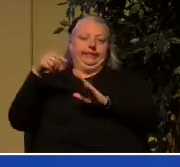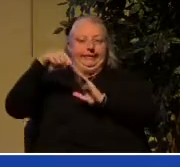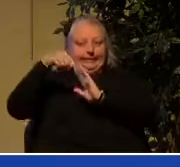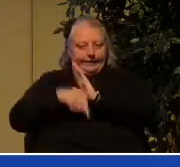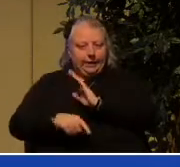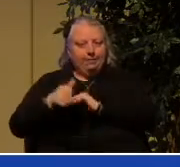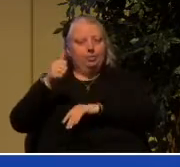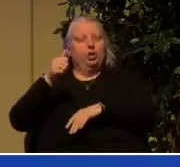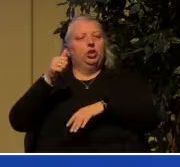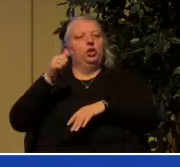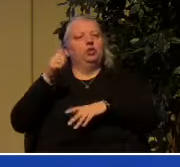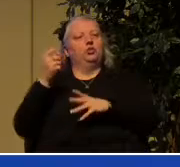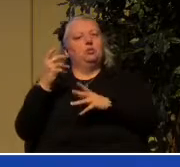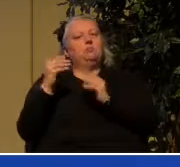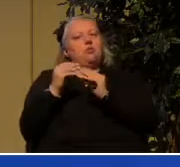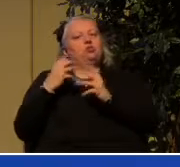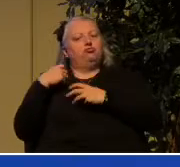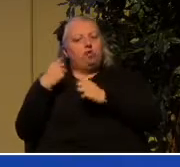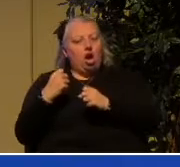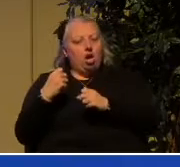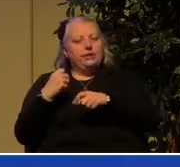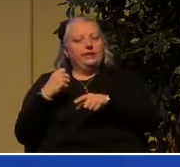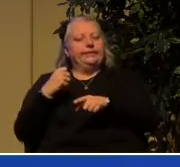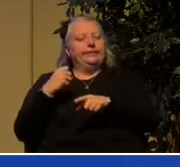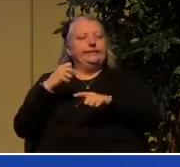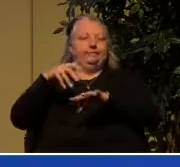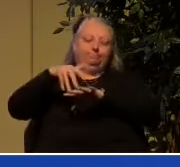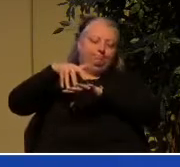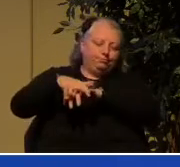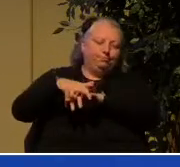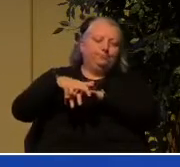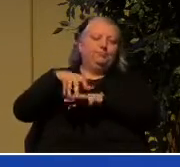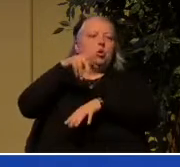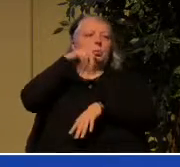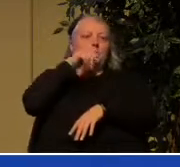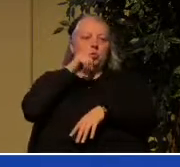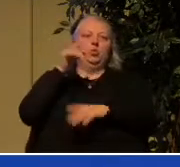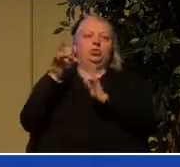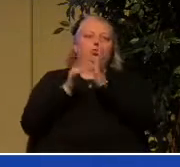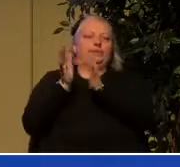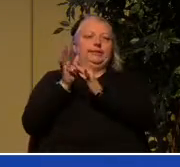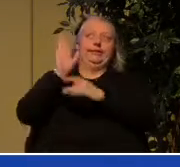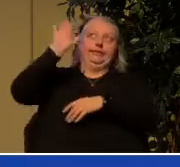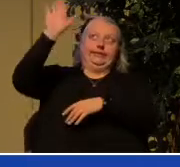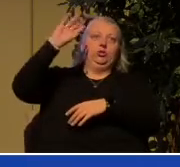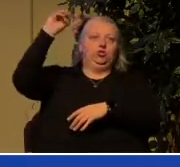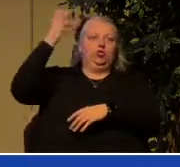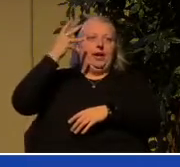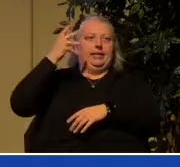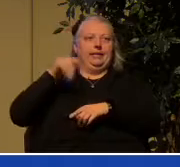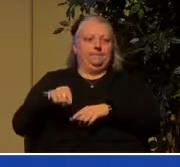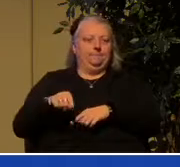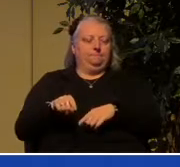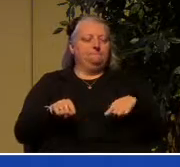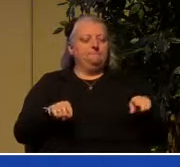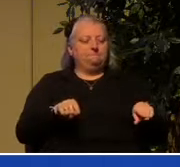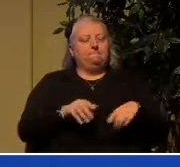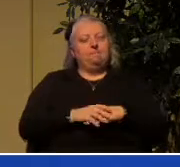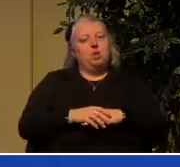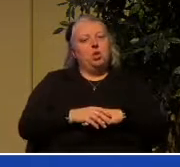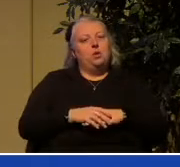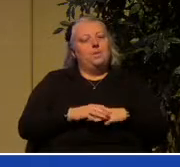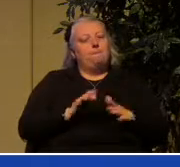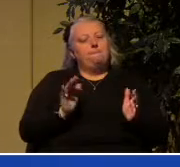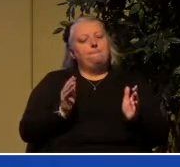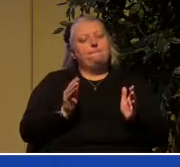profoundly rooted in who Jesus is and what his grace is that's one dimension and you can